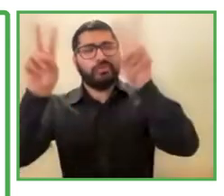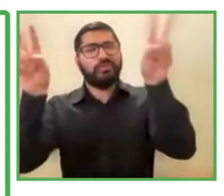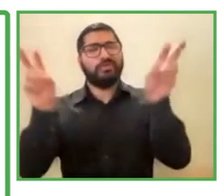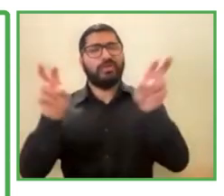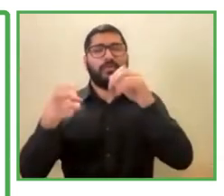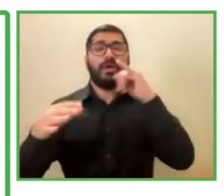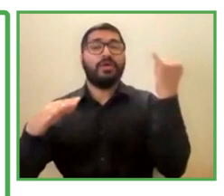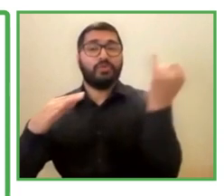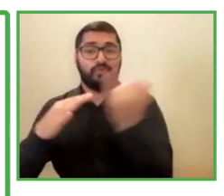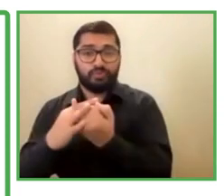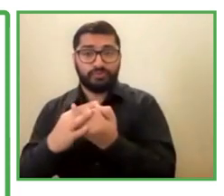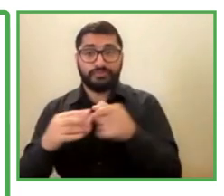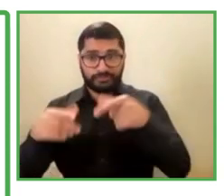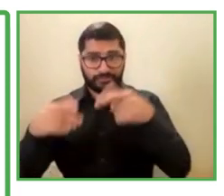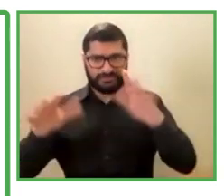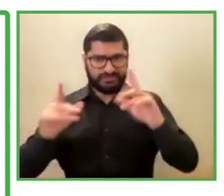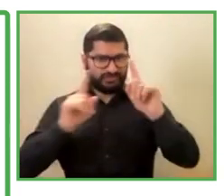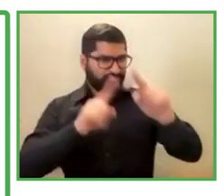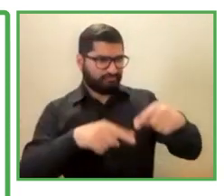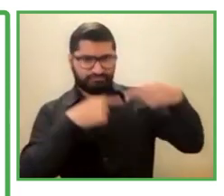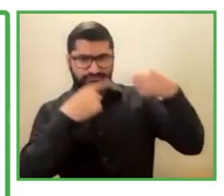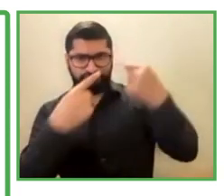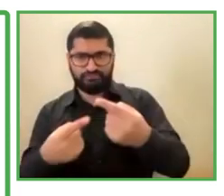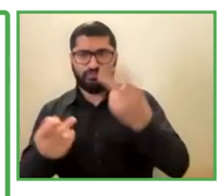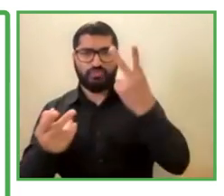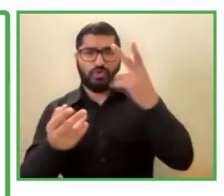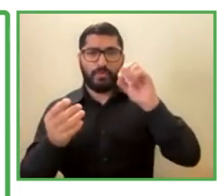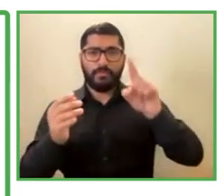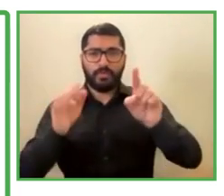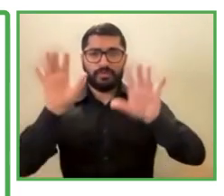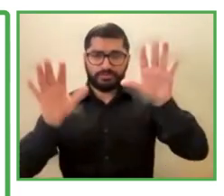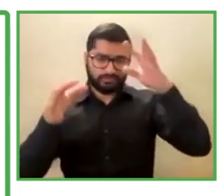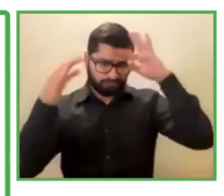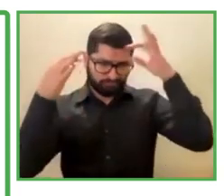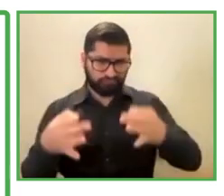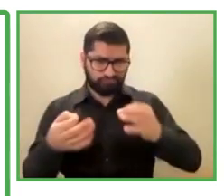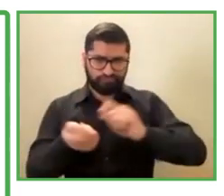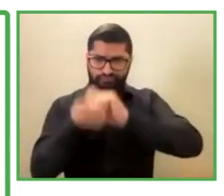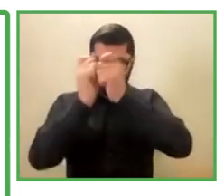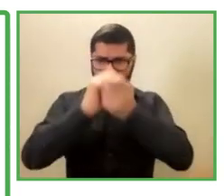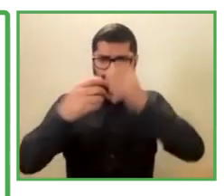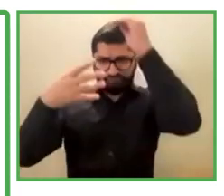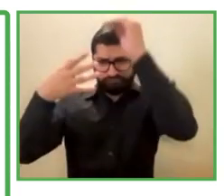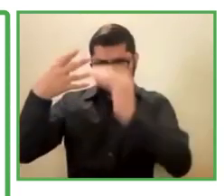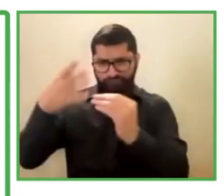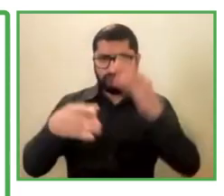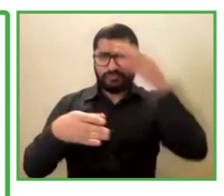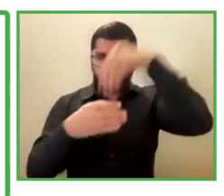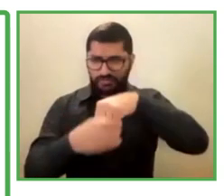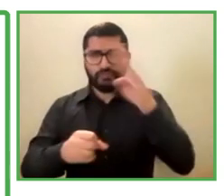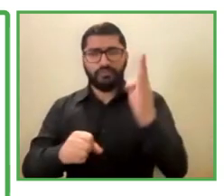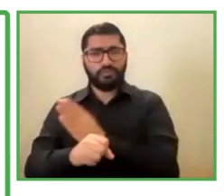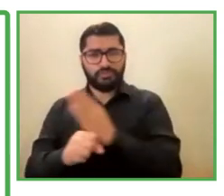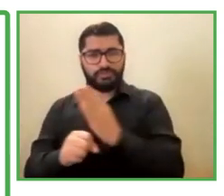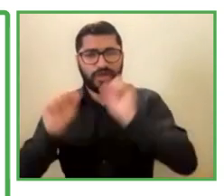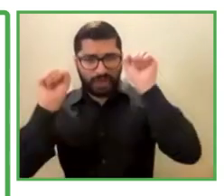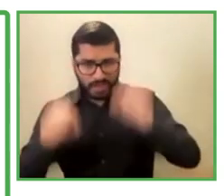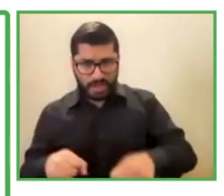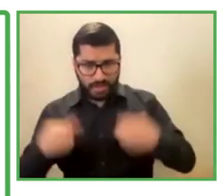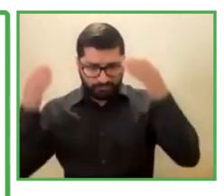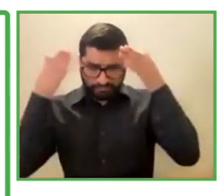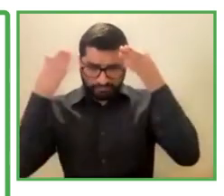for in 2015, we decided to make an assessment within our organization to determine